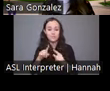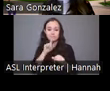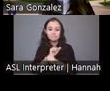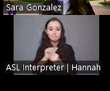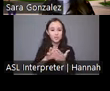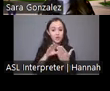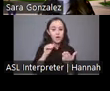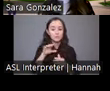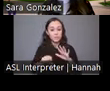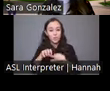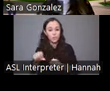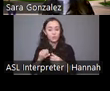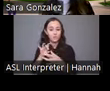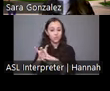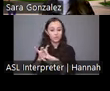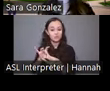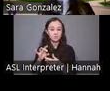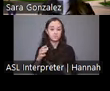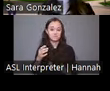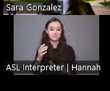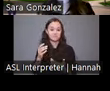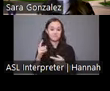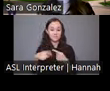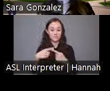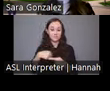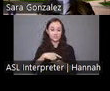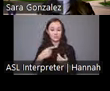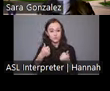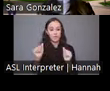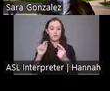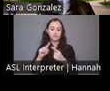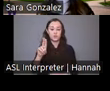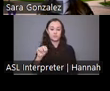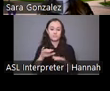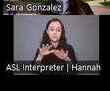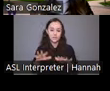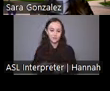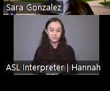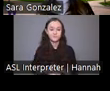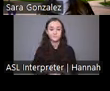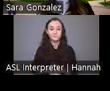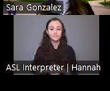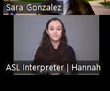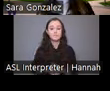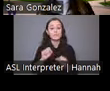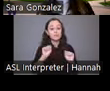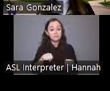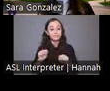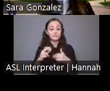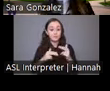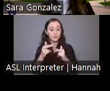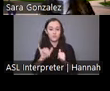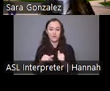are intending to unsettle or dismantle. Now, FMIA emphasizes that capacity building is a two way street.